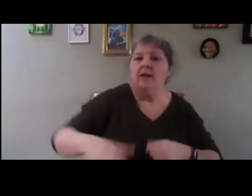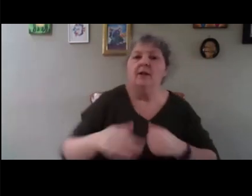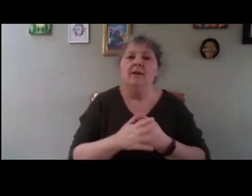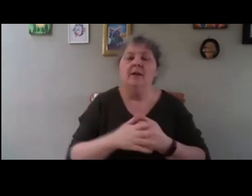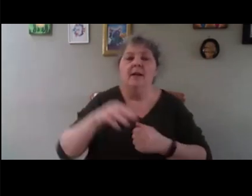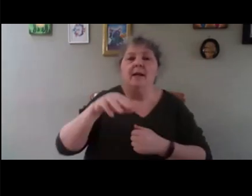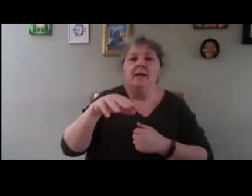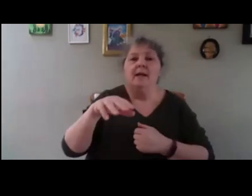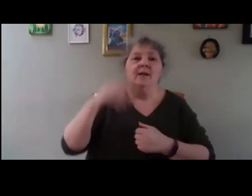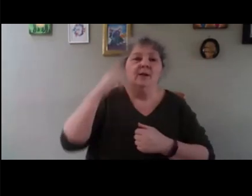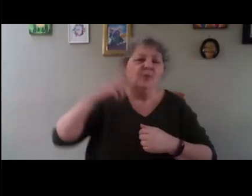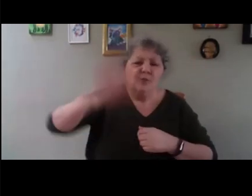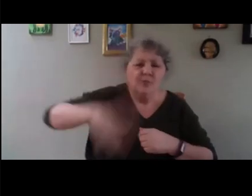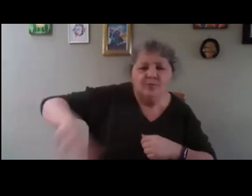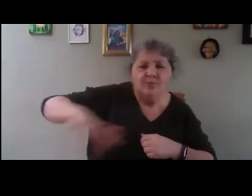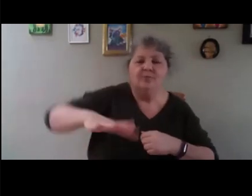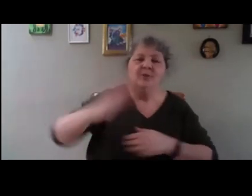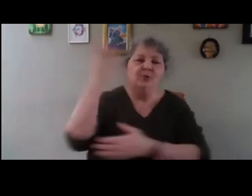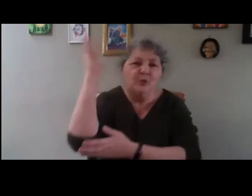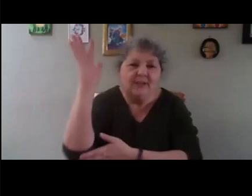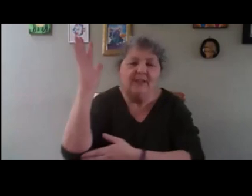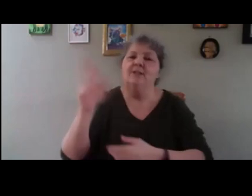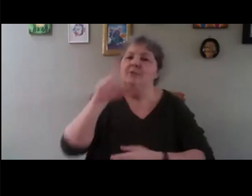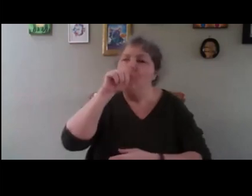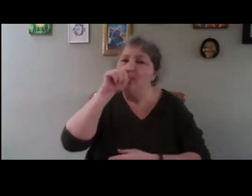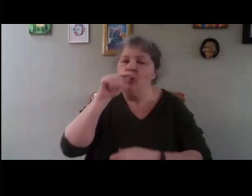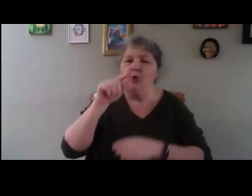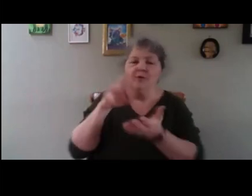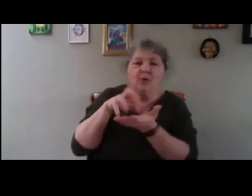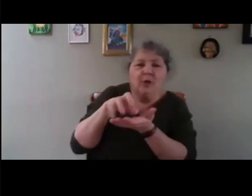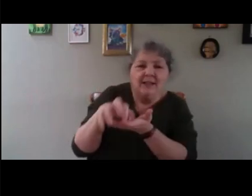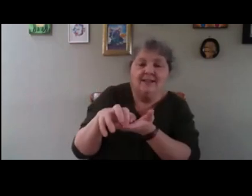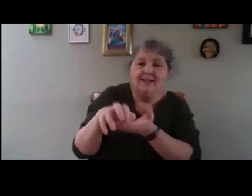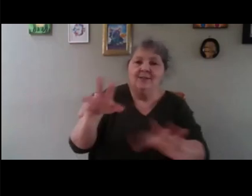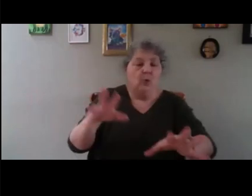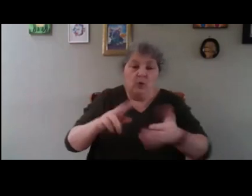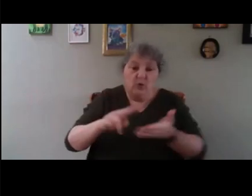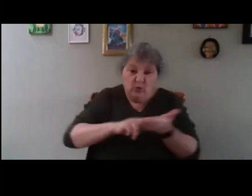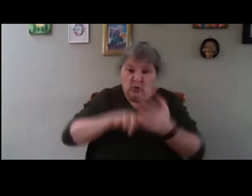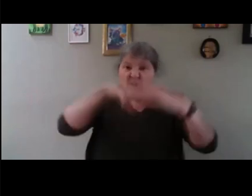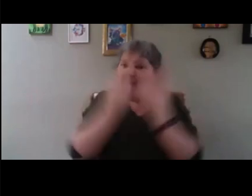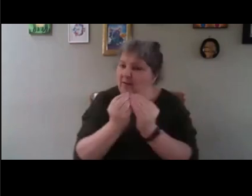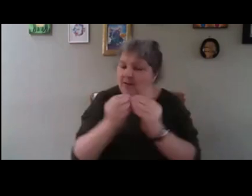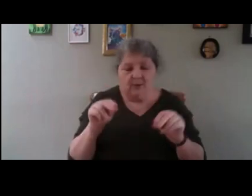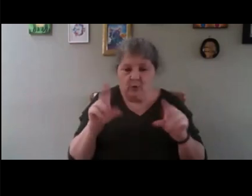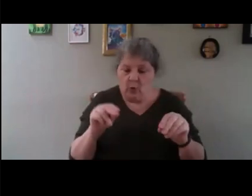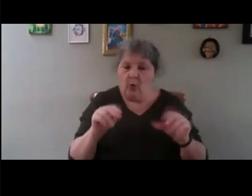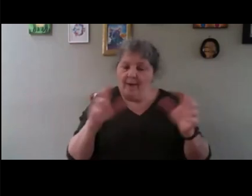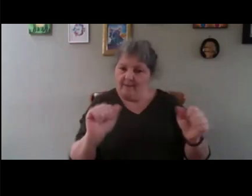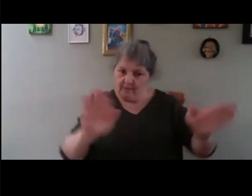trees, for birds, for insects. So that's very important to understand that.